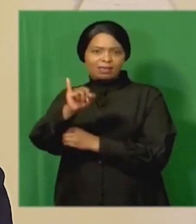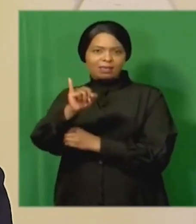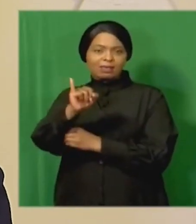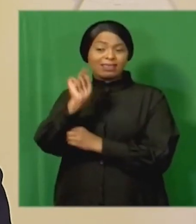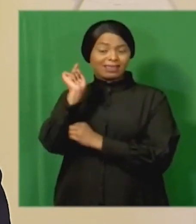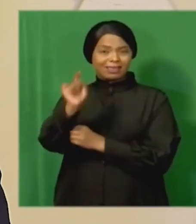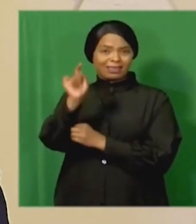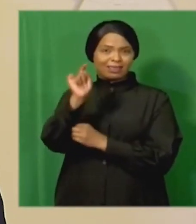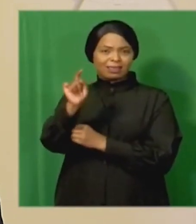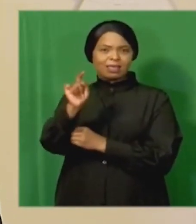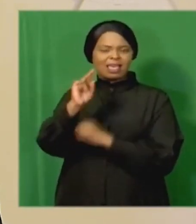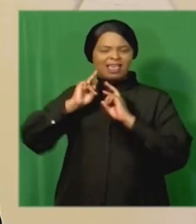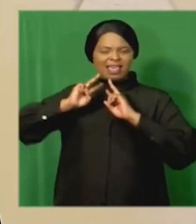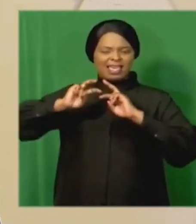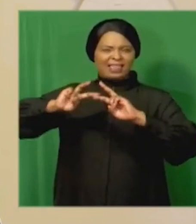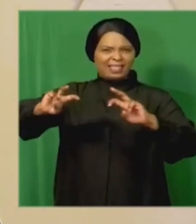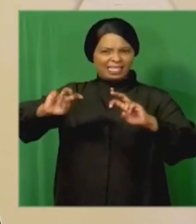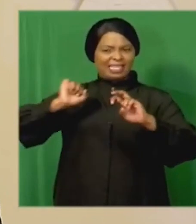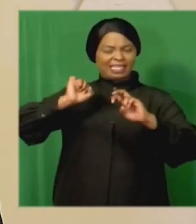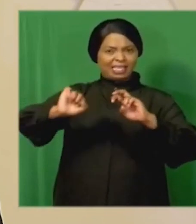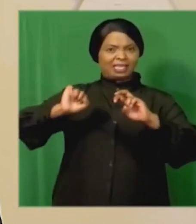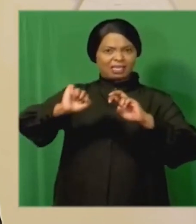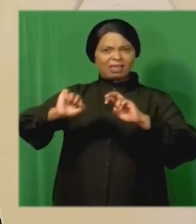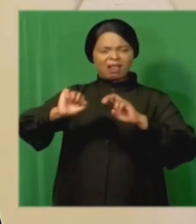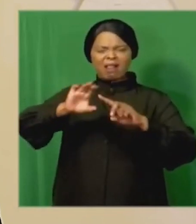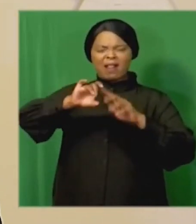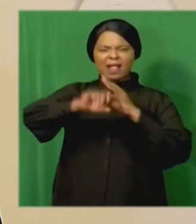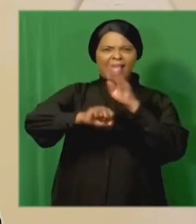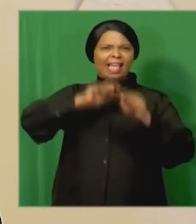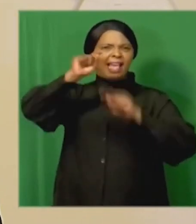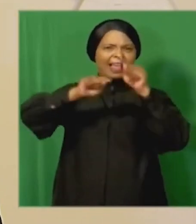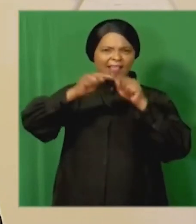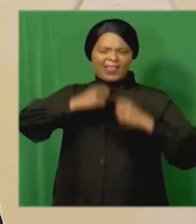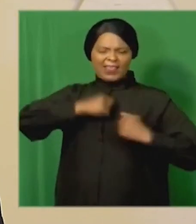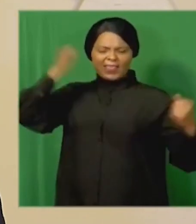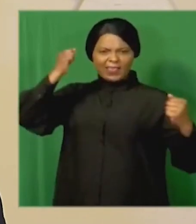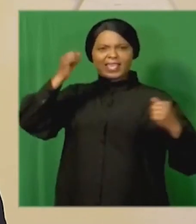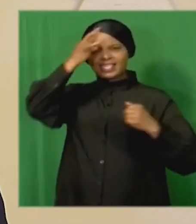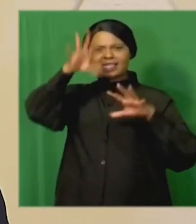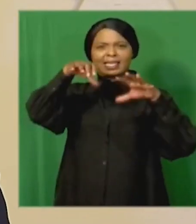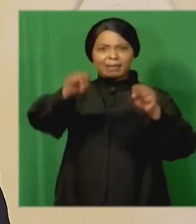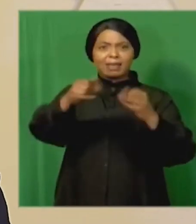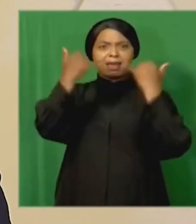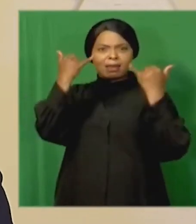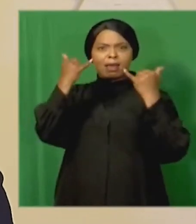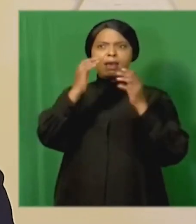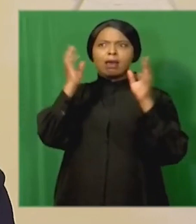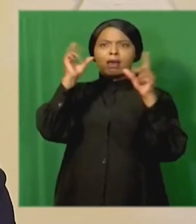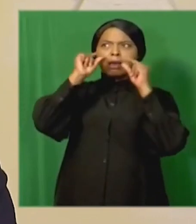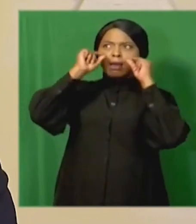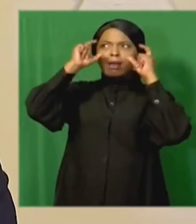whose initial investigation into allegations of state capture laid the foundation for the